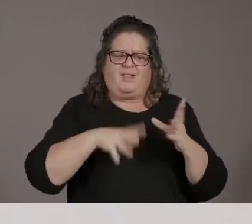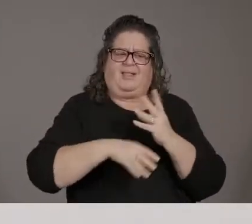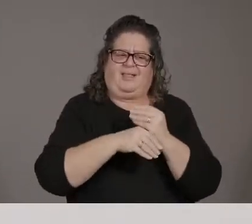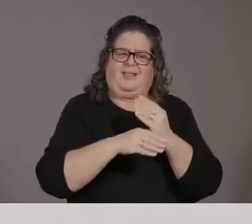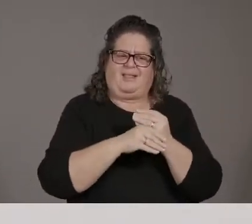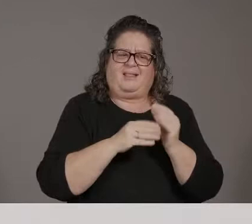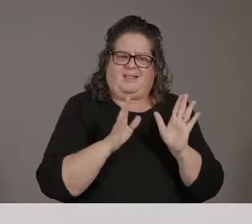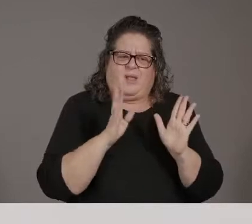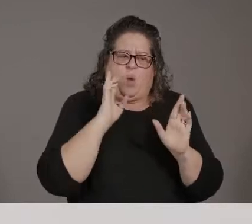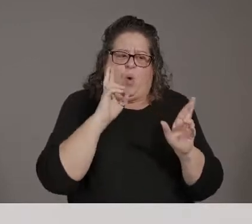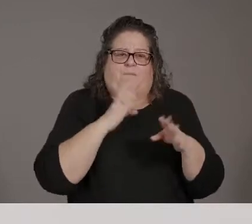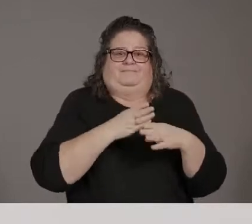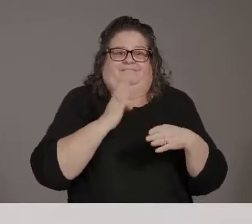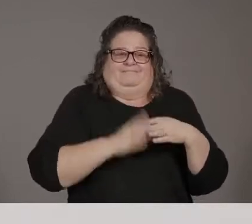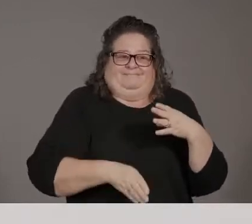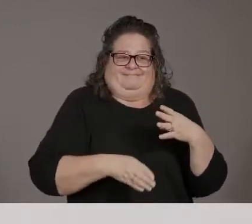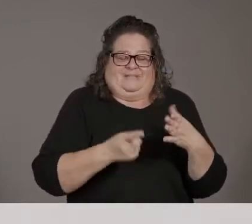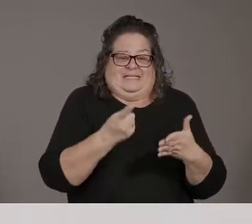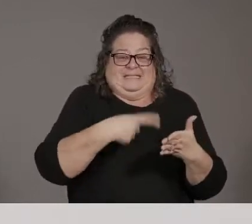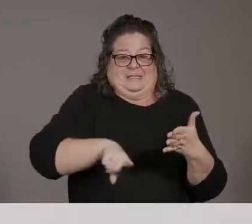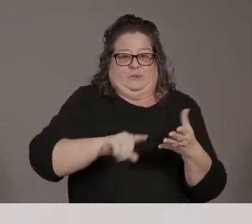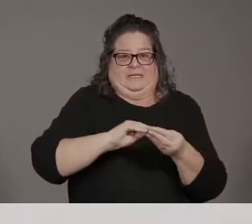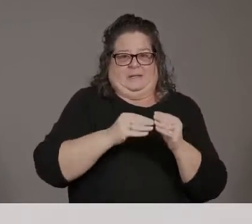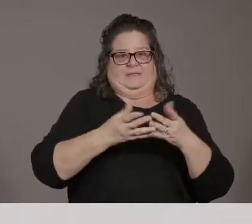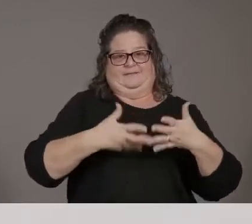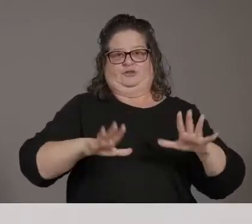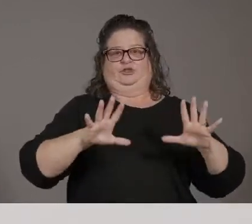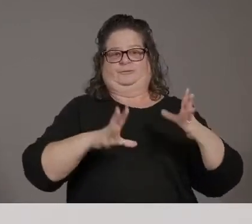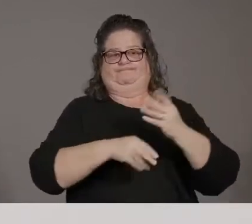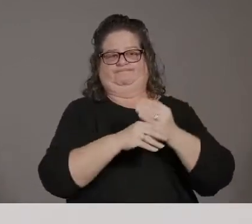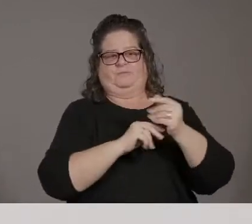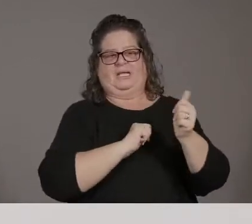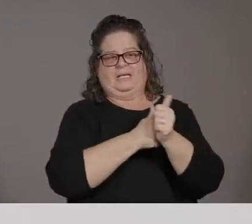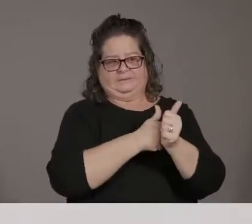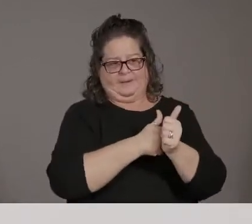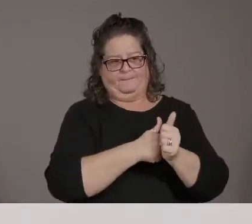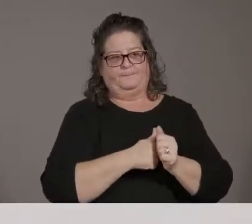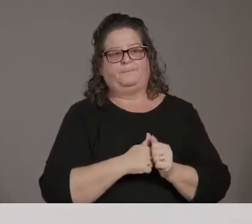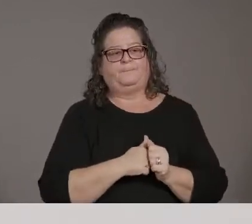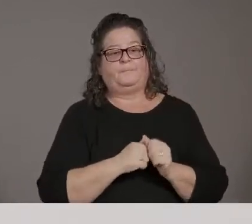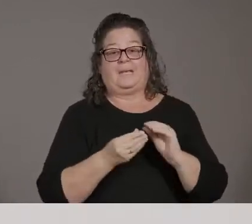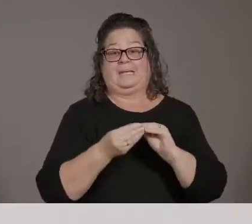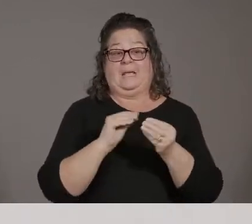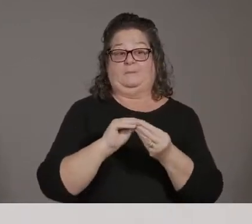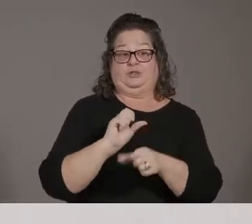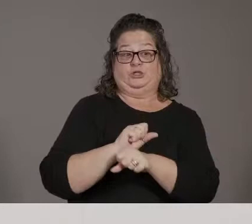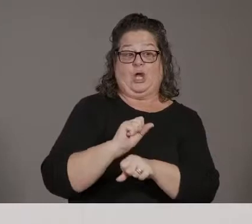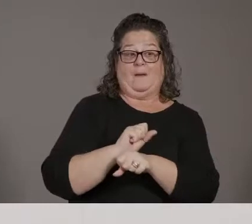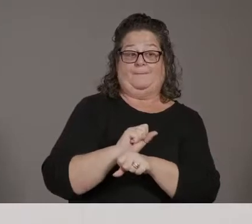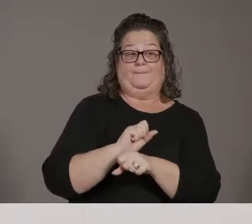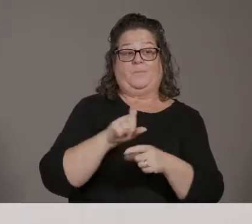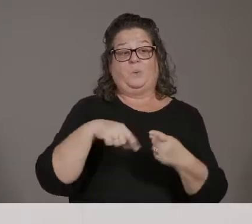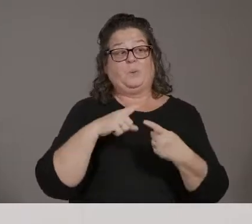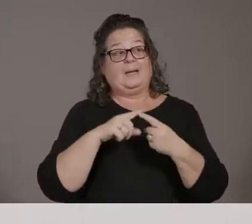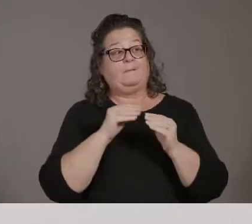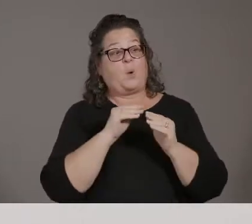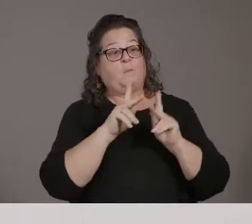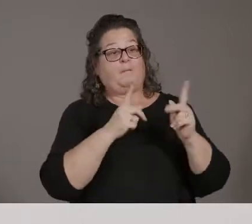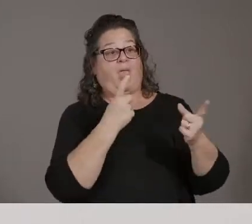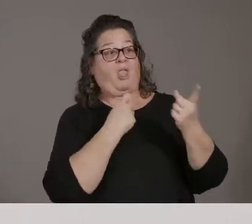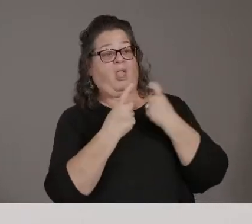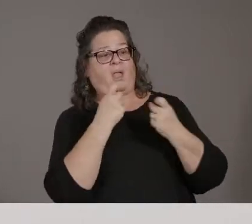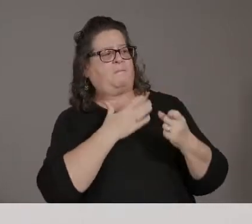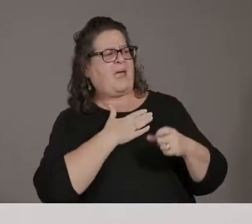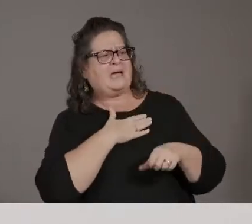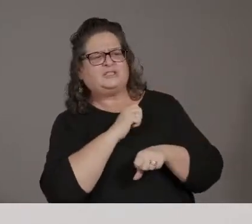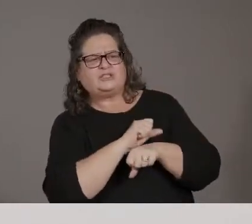with the number of job professions that will continuously be added as we get inquiries and, and then can go back and fill